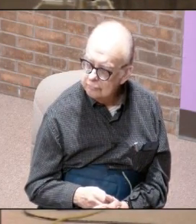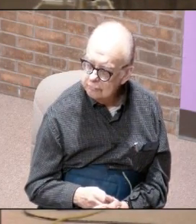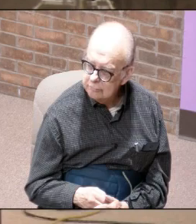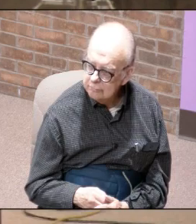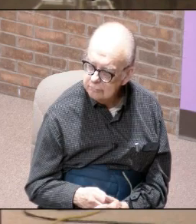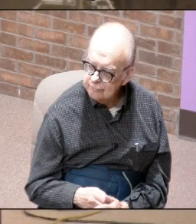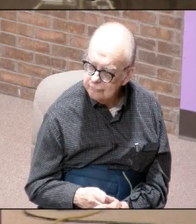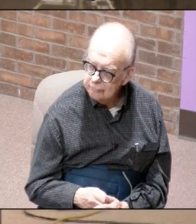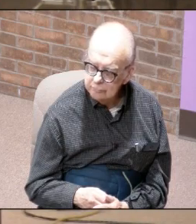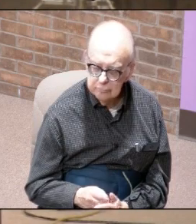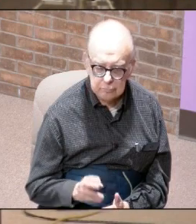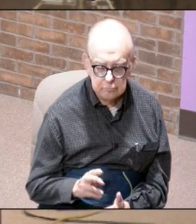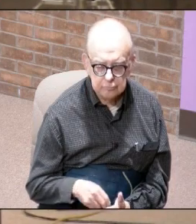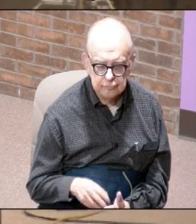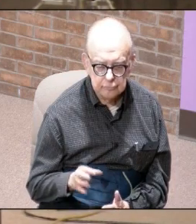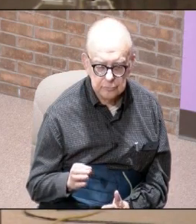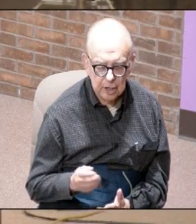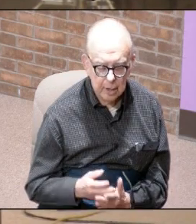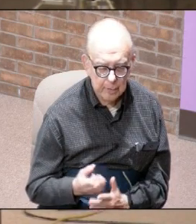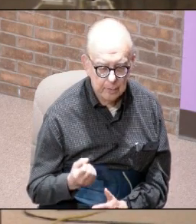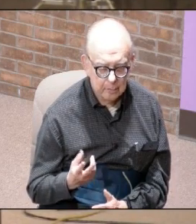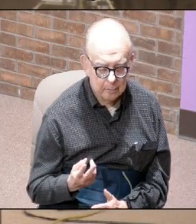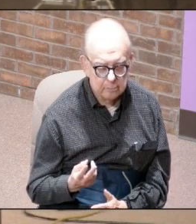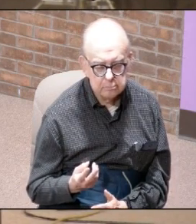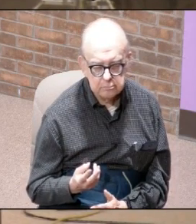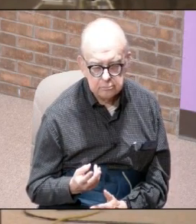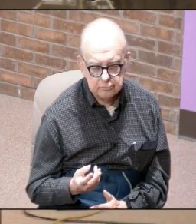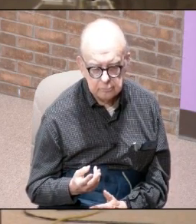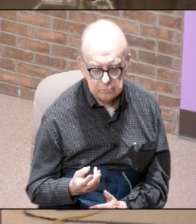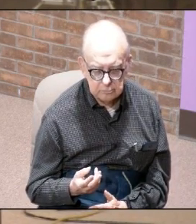I read 9 through 12 so